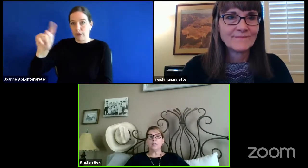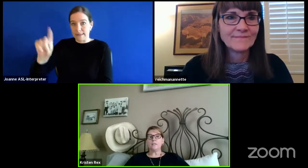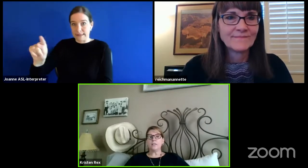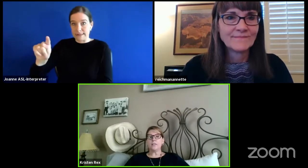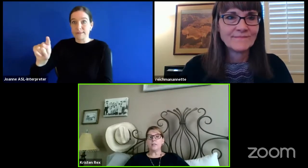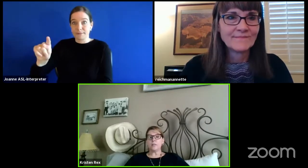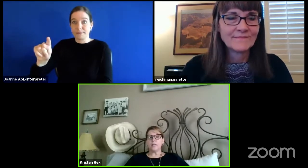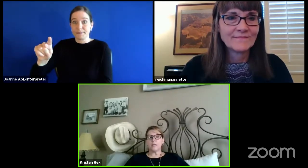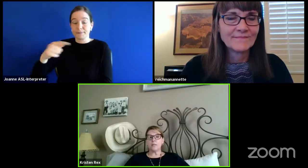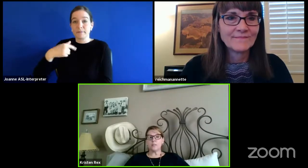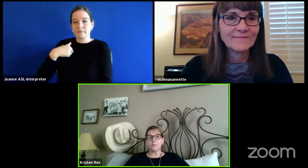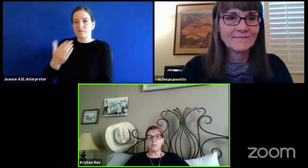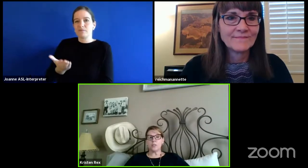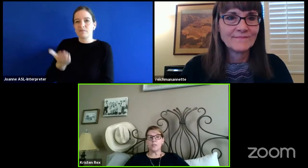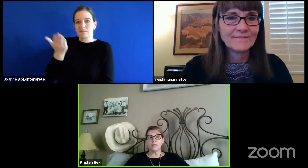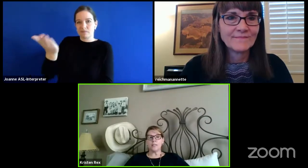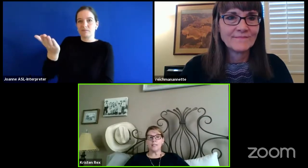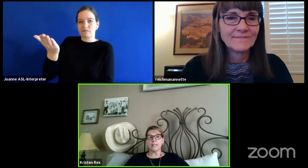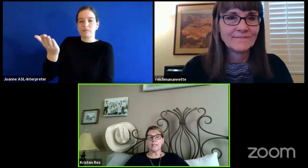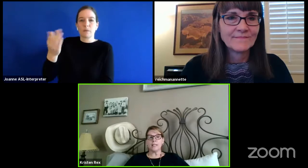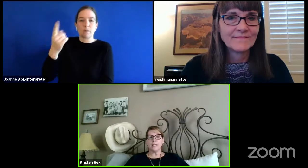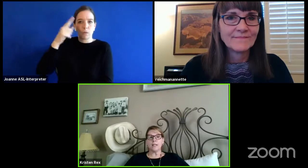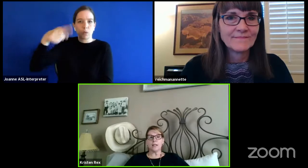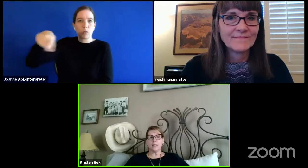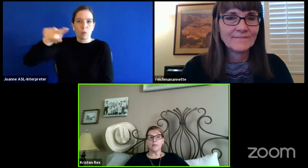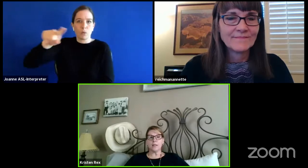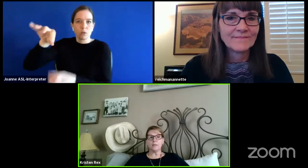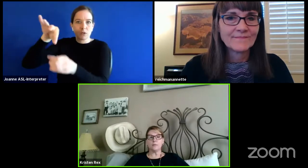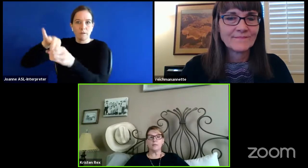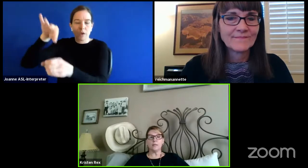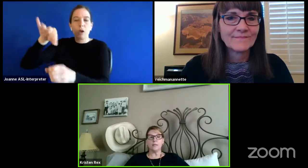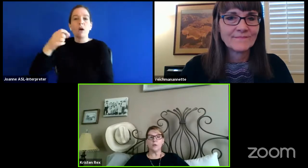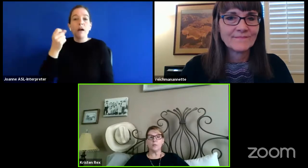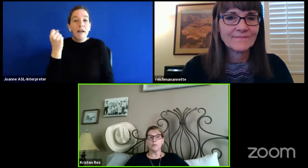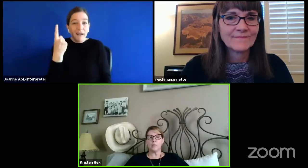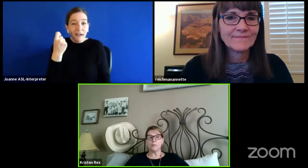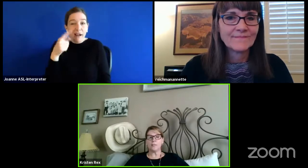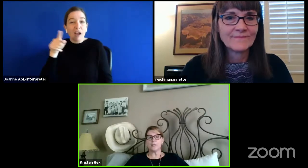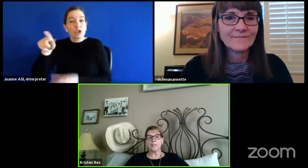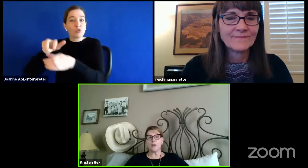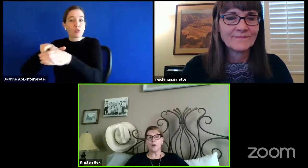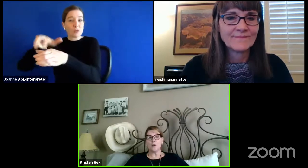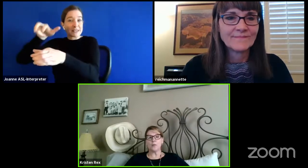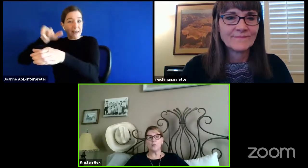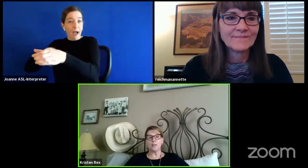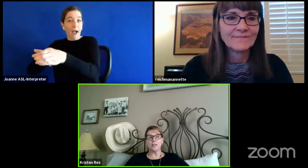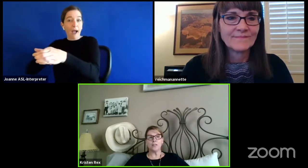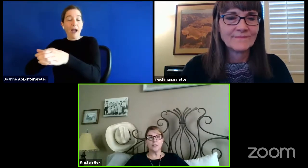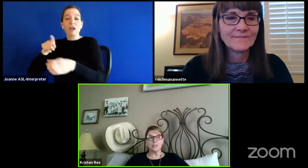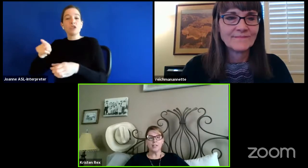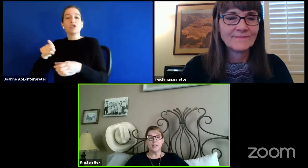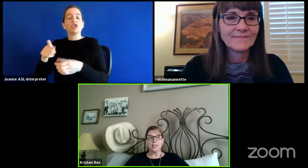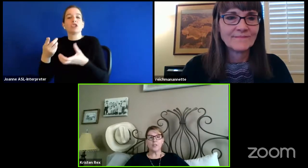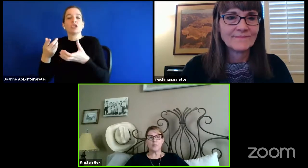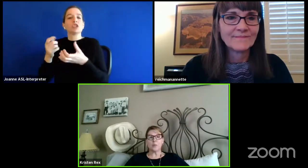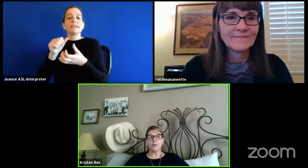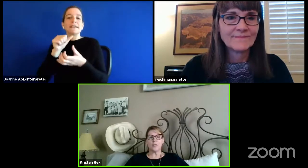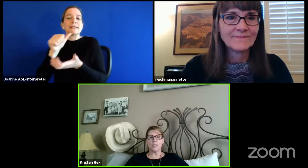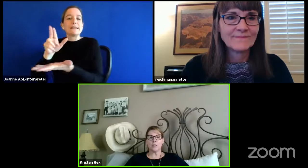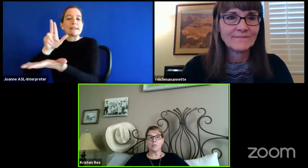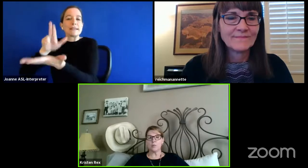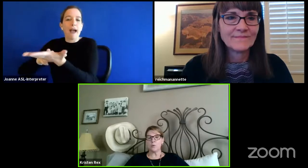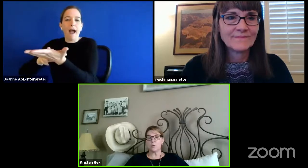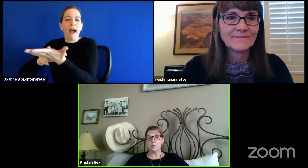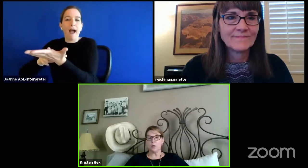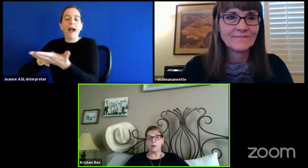Courtney Fritz had resigned this position and did not sign a contract in hopes to be able to stay home with her daughters and support